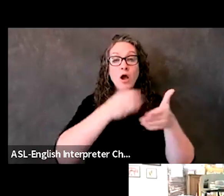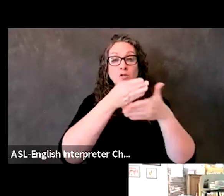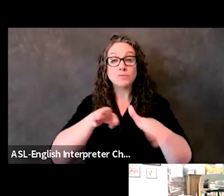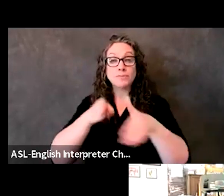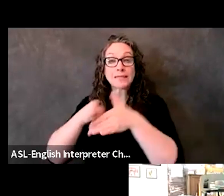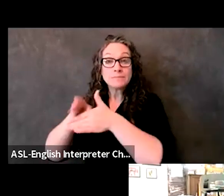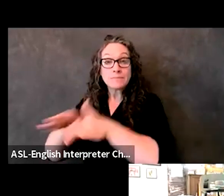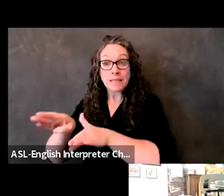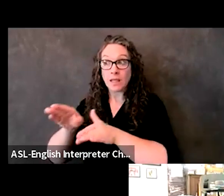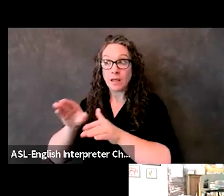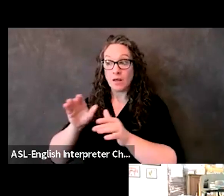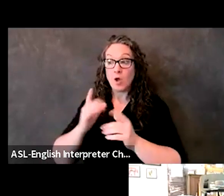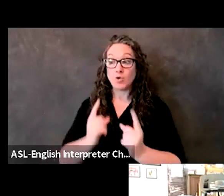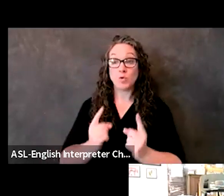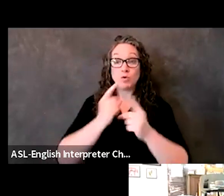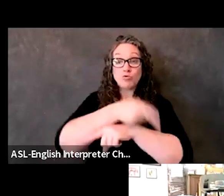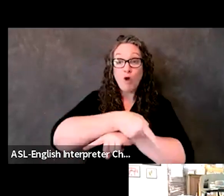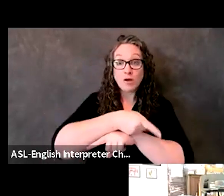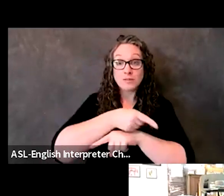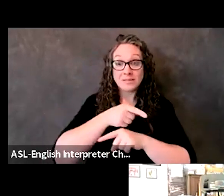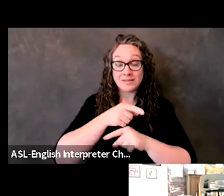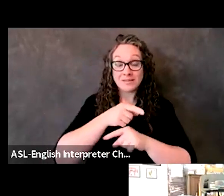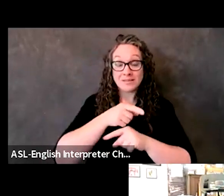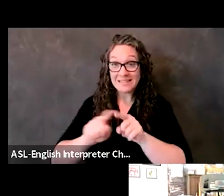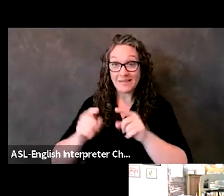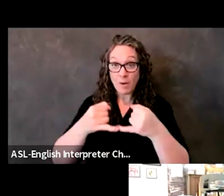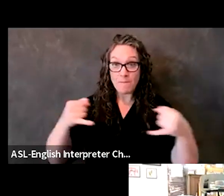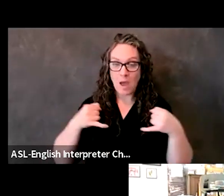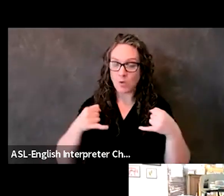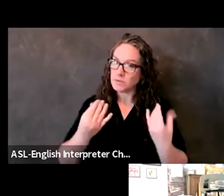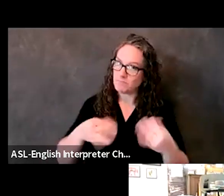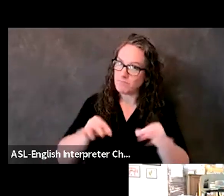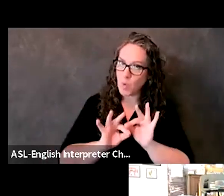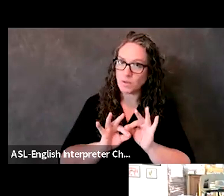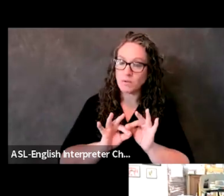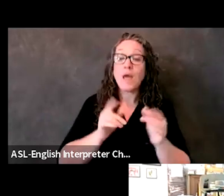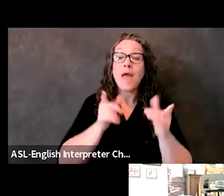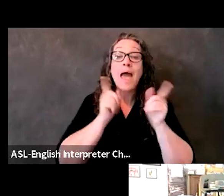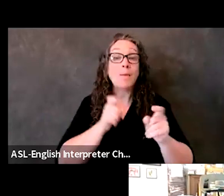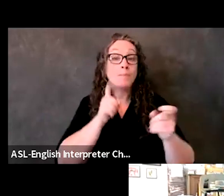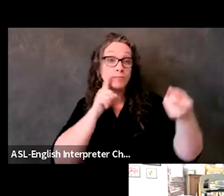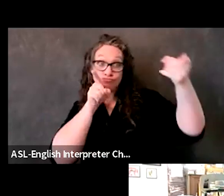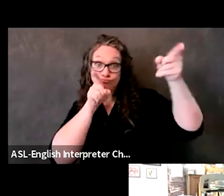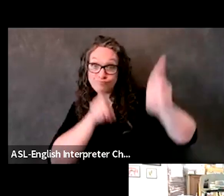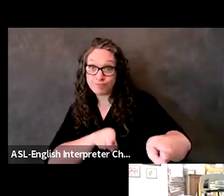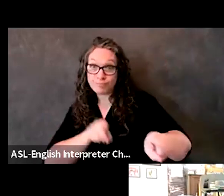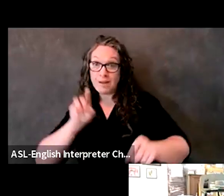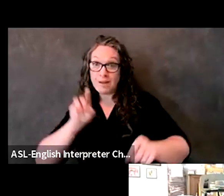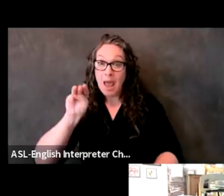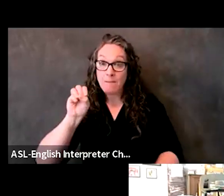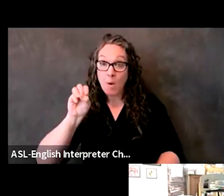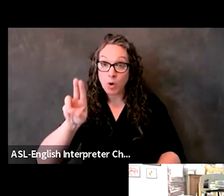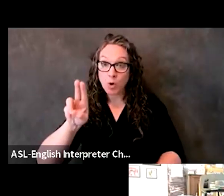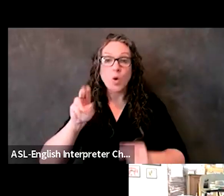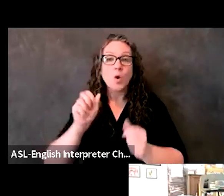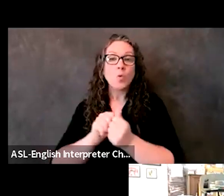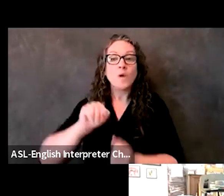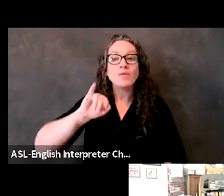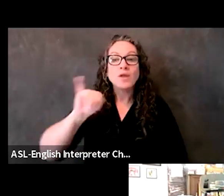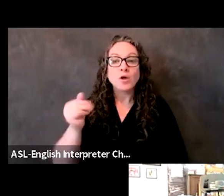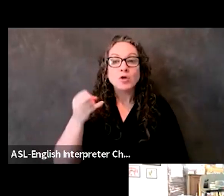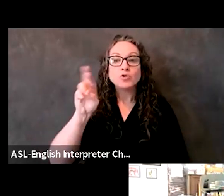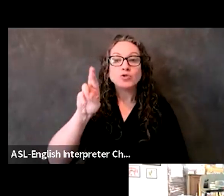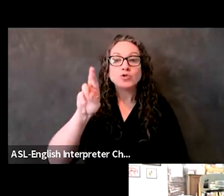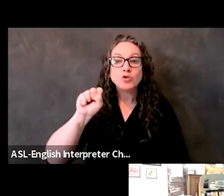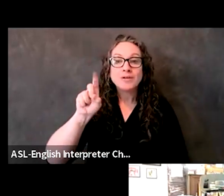is a problem. So when you're discussing MOUs with your jurisdictional partners, keyword jurisdictional partners, not your AFN